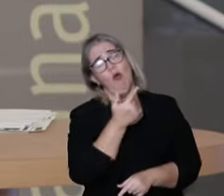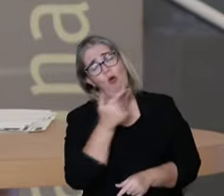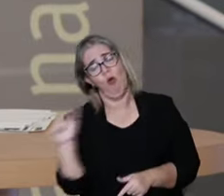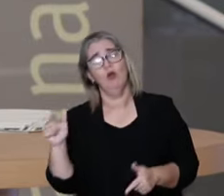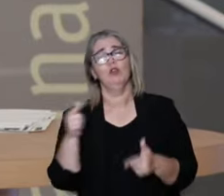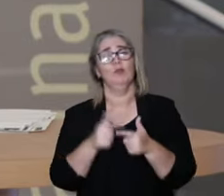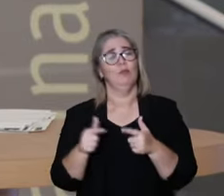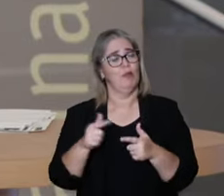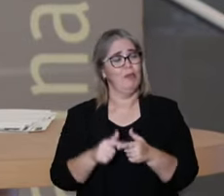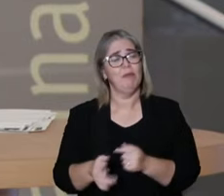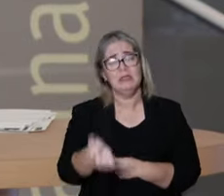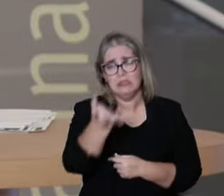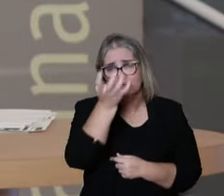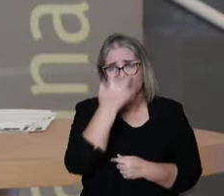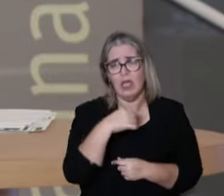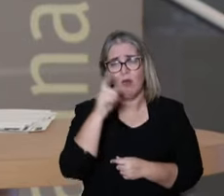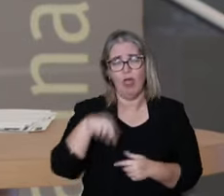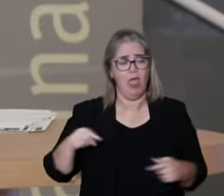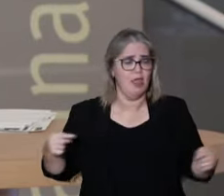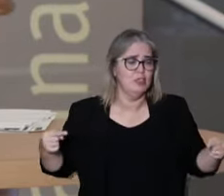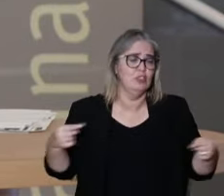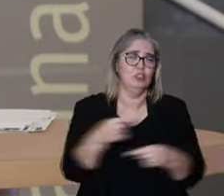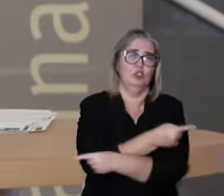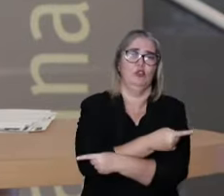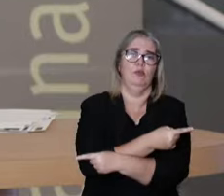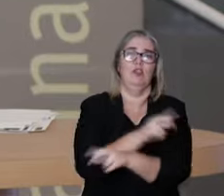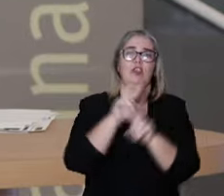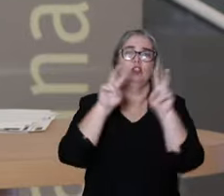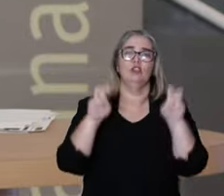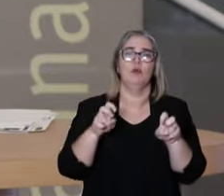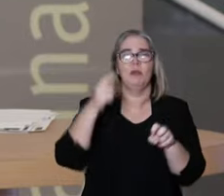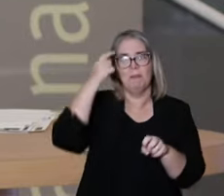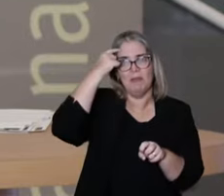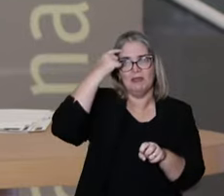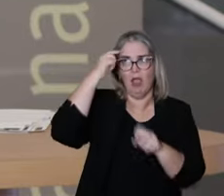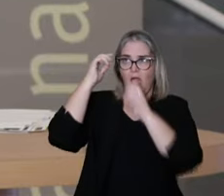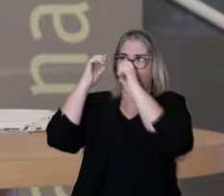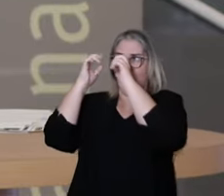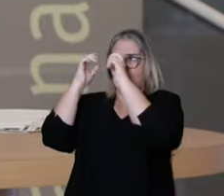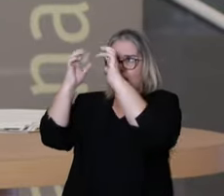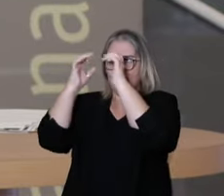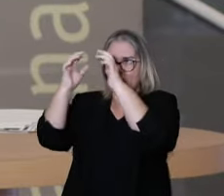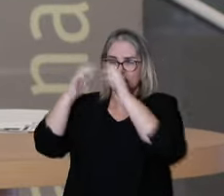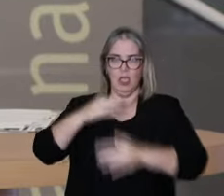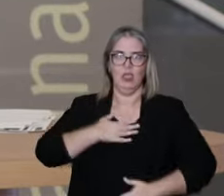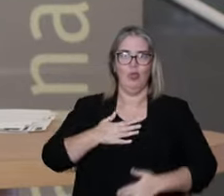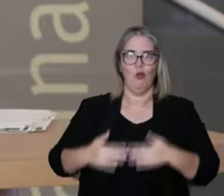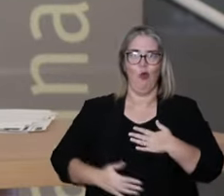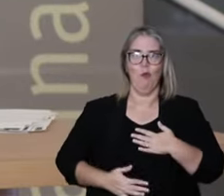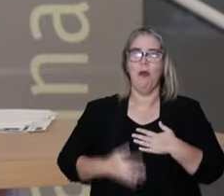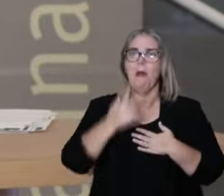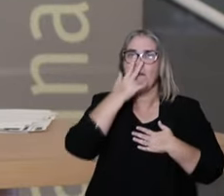It's a dichotomy that we only have in biomedicine that's radical between body and mind,